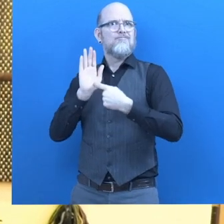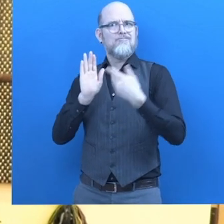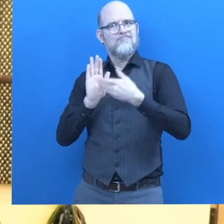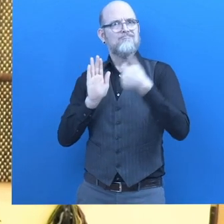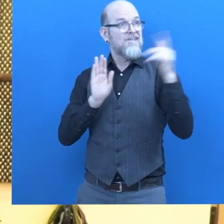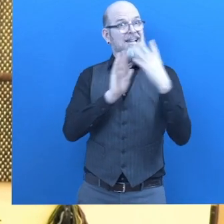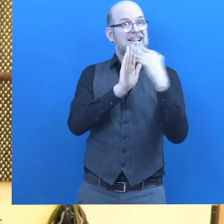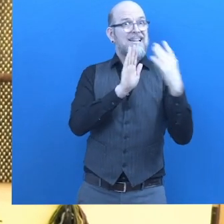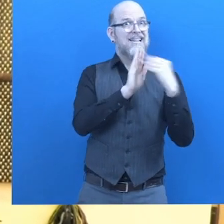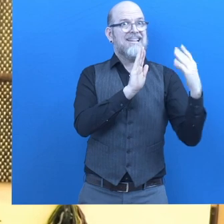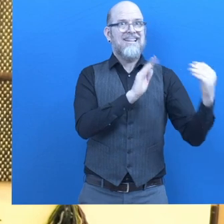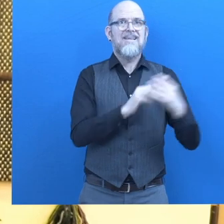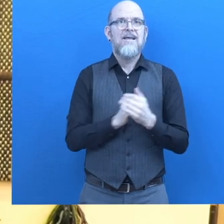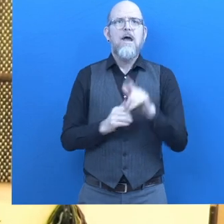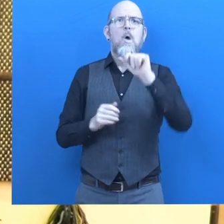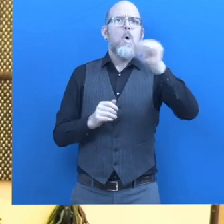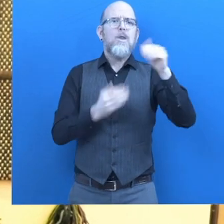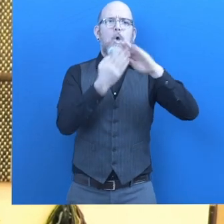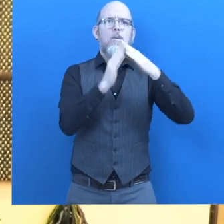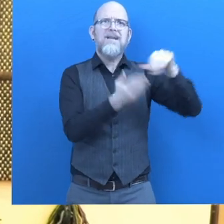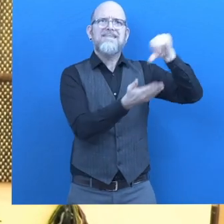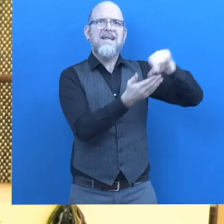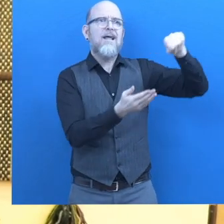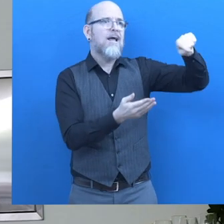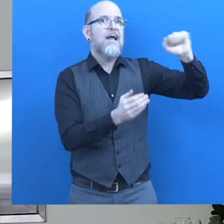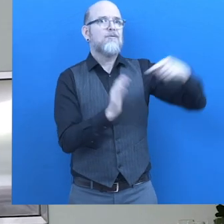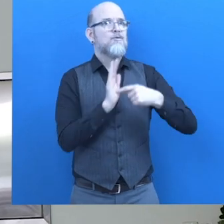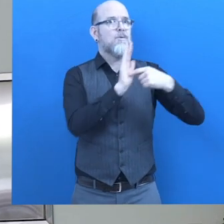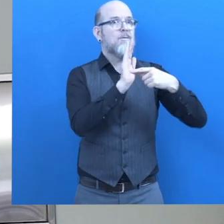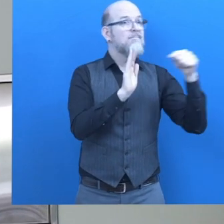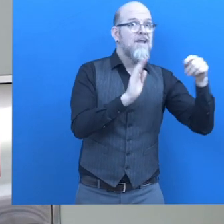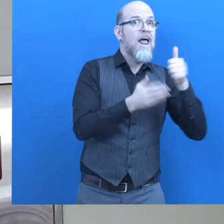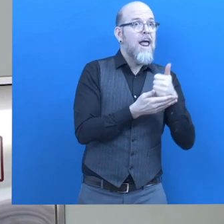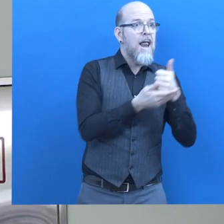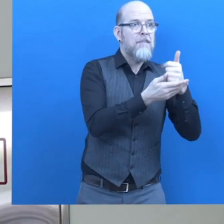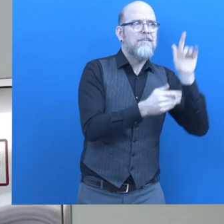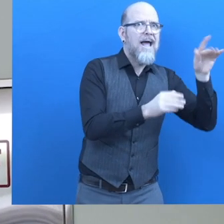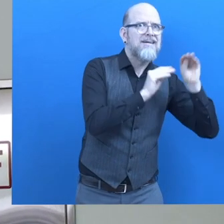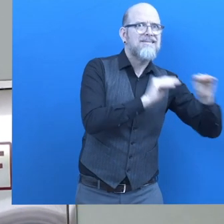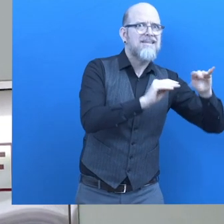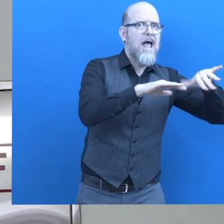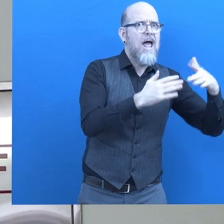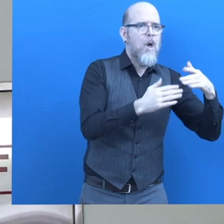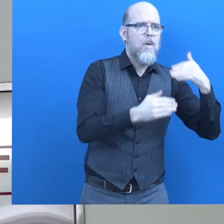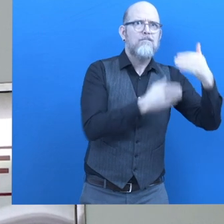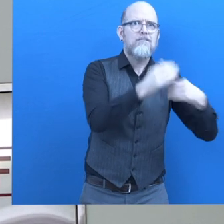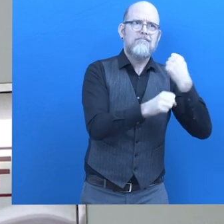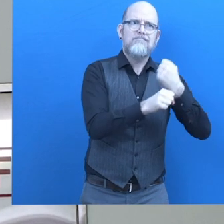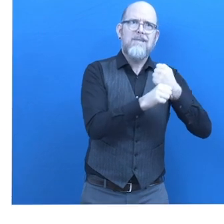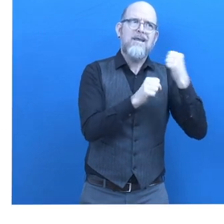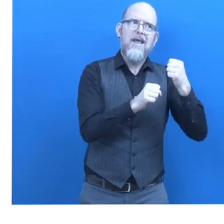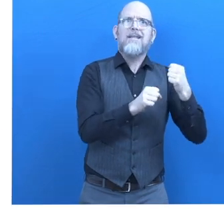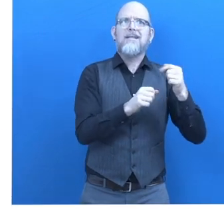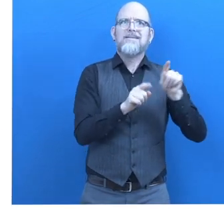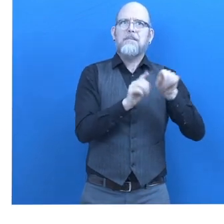and training other community centers to adopt this practical and sustainable approach in their vocational training.